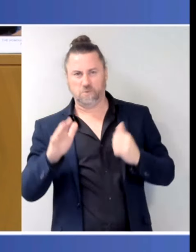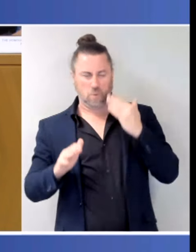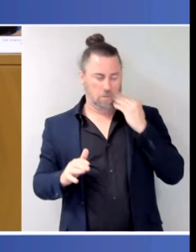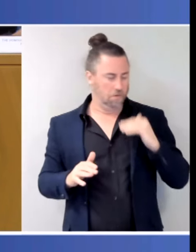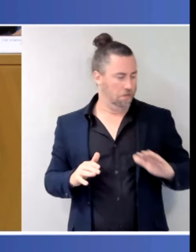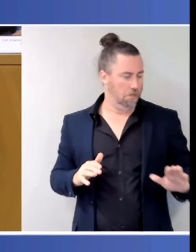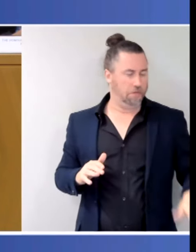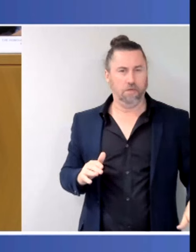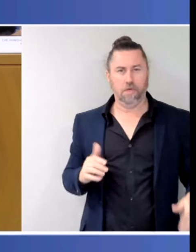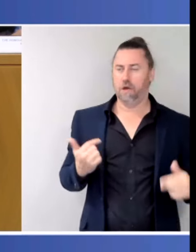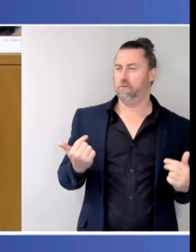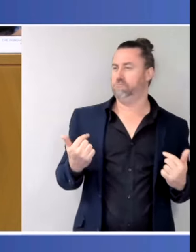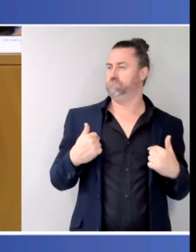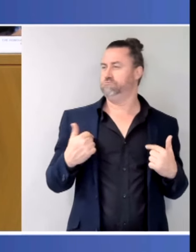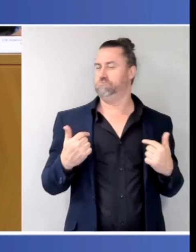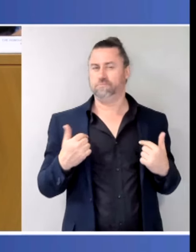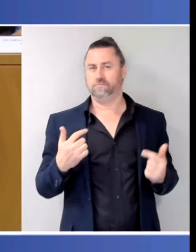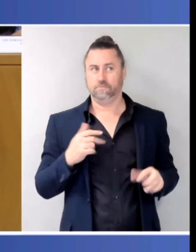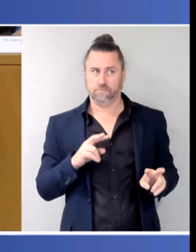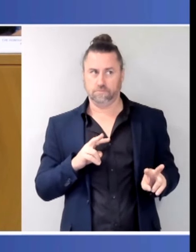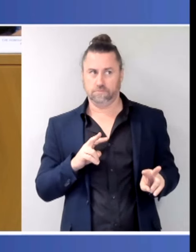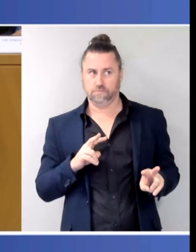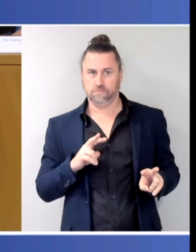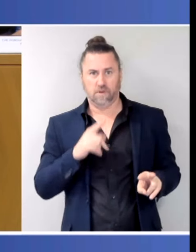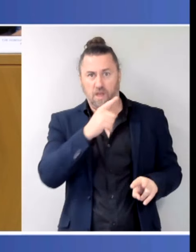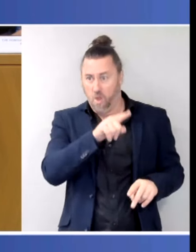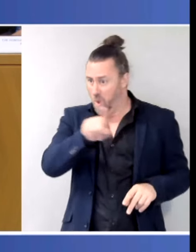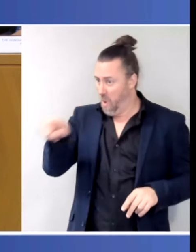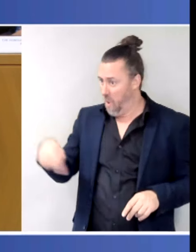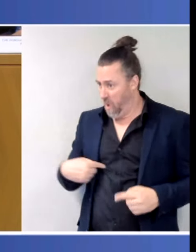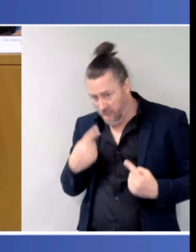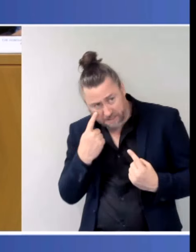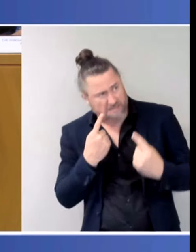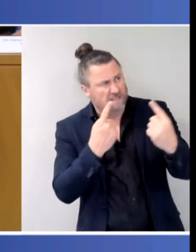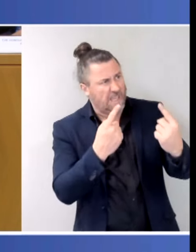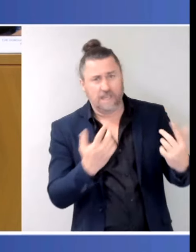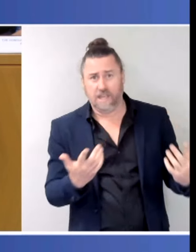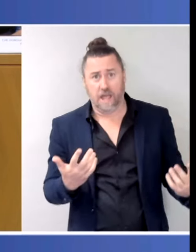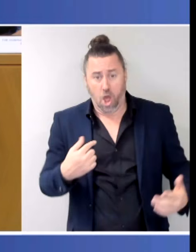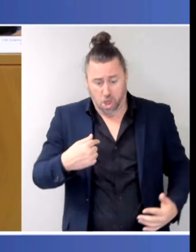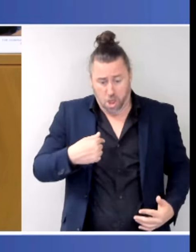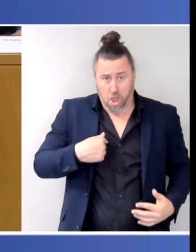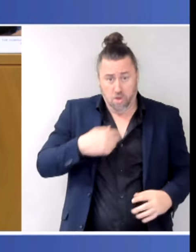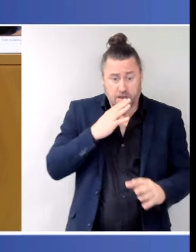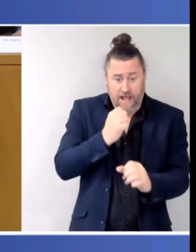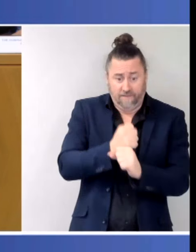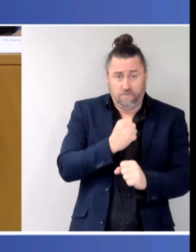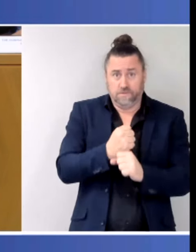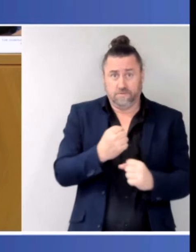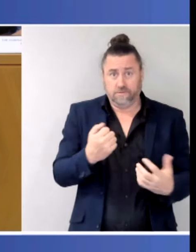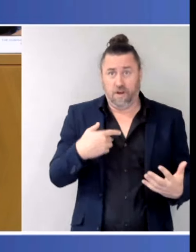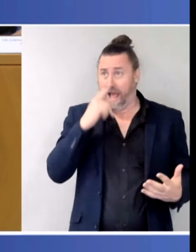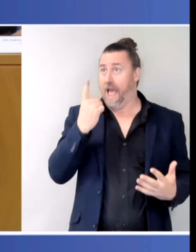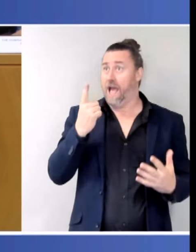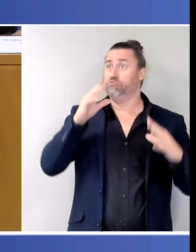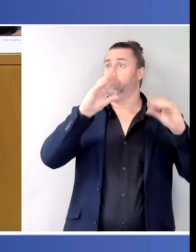very conscious of. It's something that government alone can't do. It's something that parents are concerned about. It's something that the